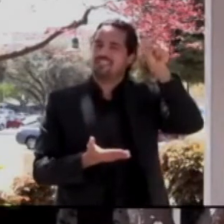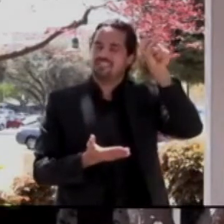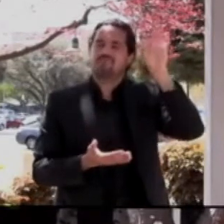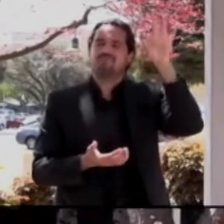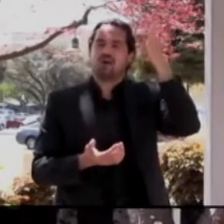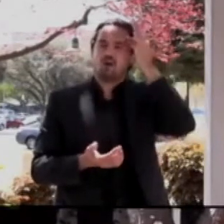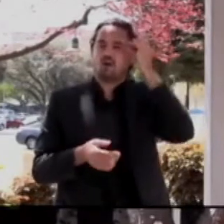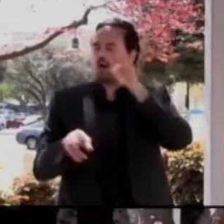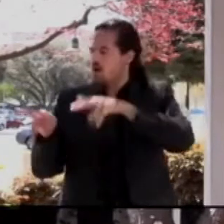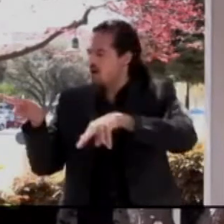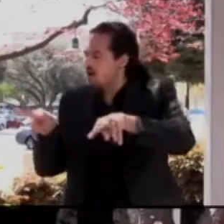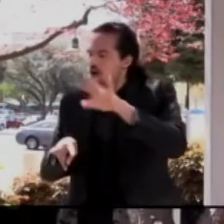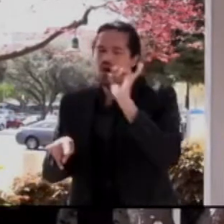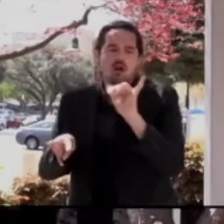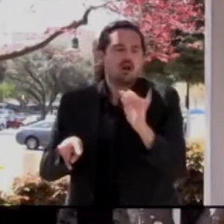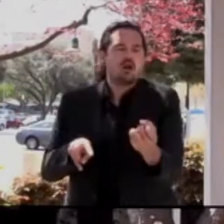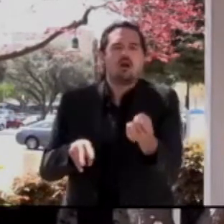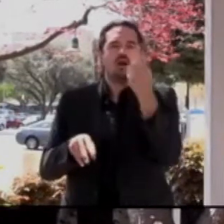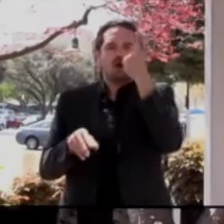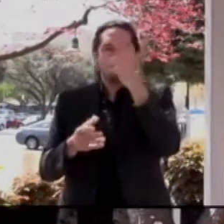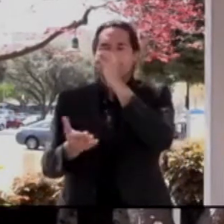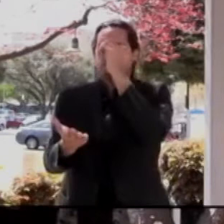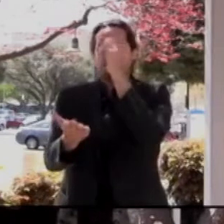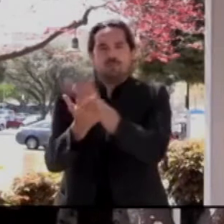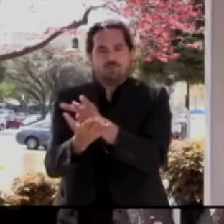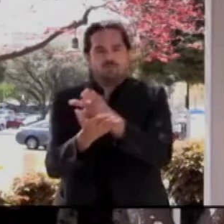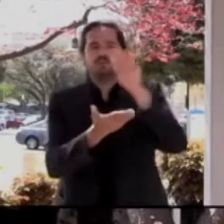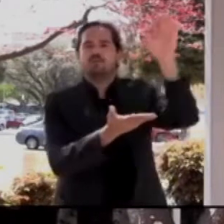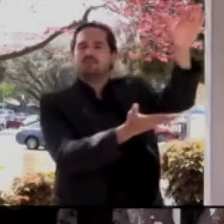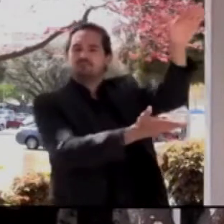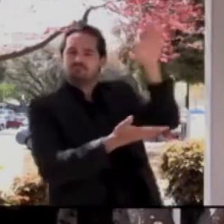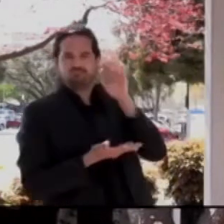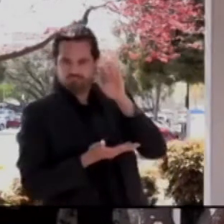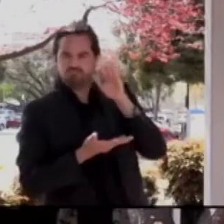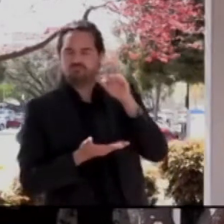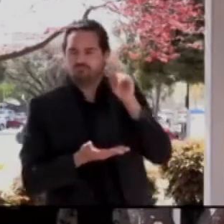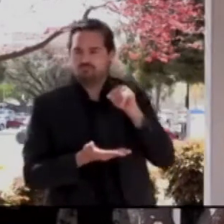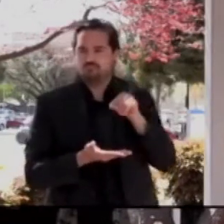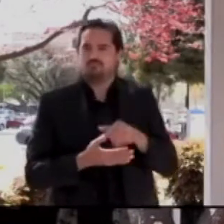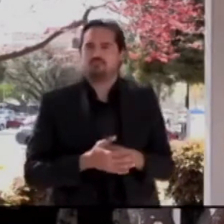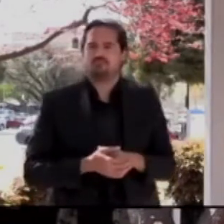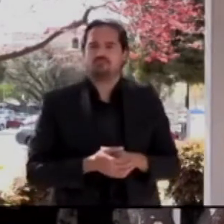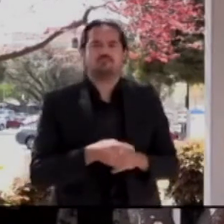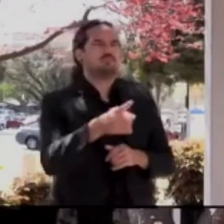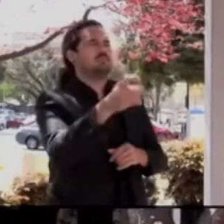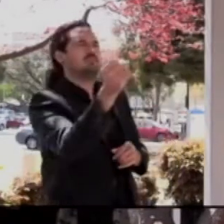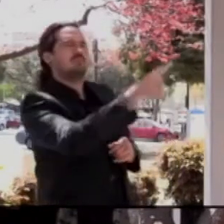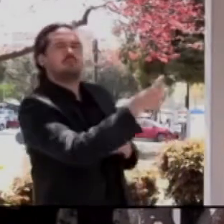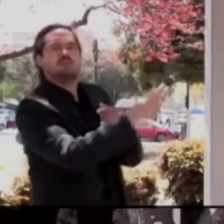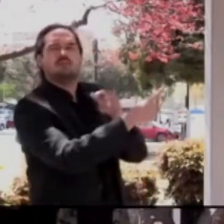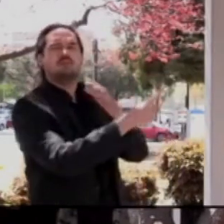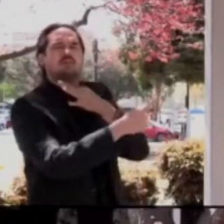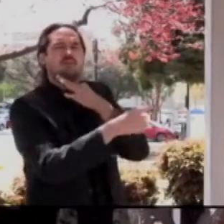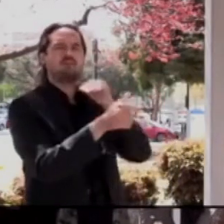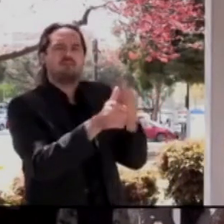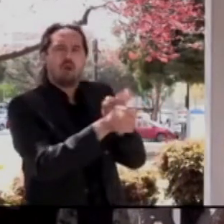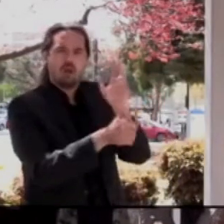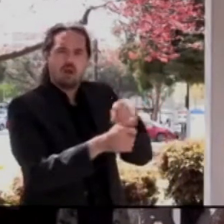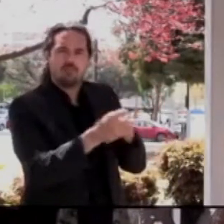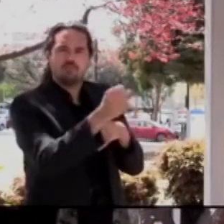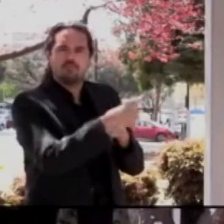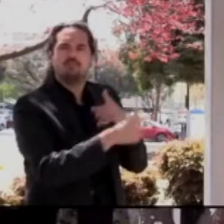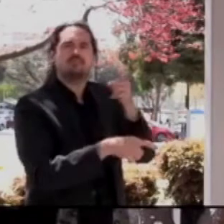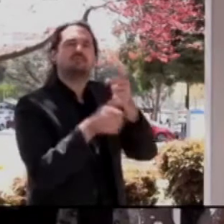number of them. So I think it's appropriate that we're getting this vaccine. Okay, just a quick follow. A little bit of relief called this a game changer. What